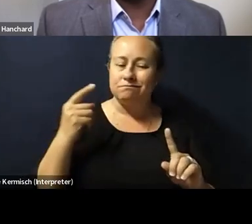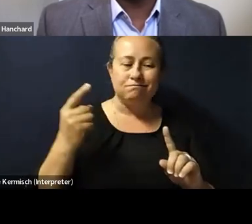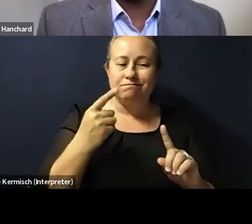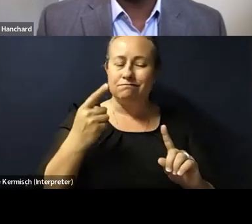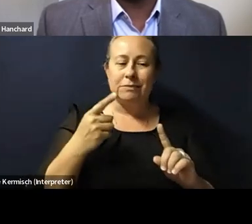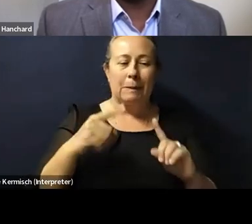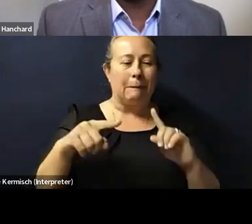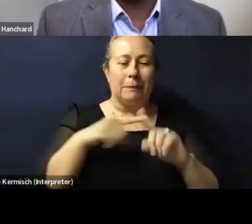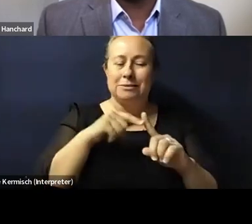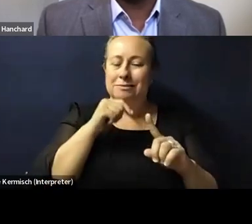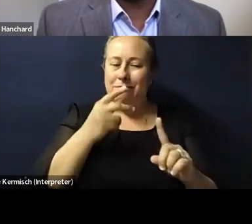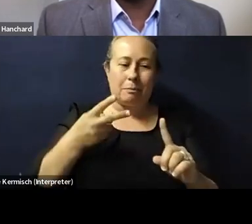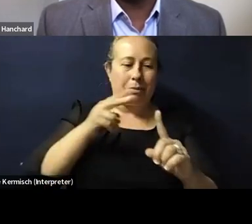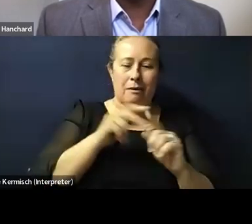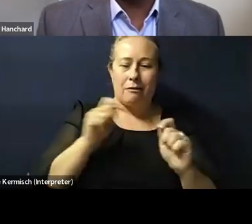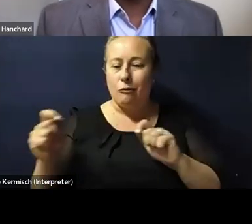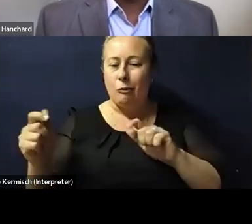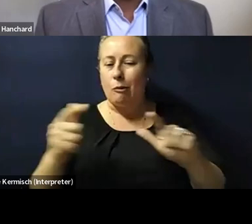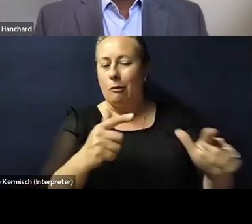across the board. It really varies.